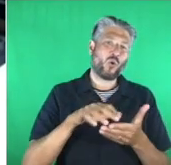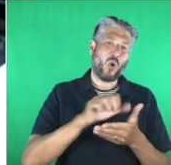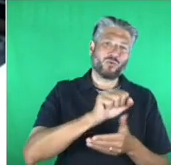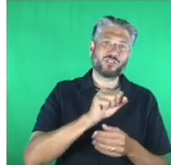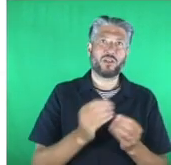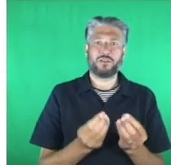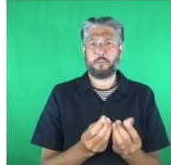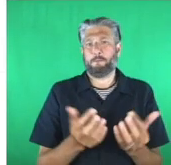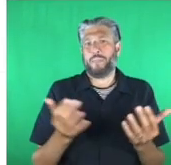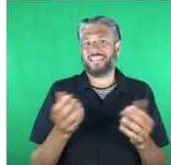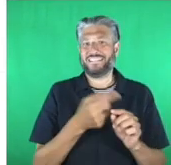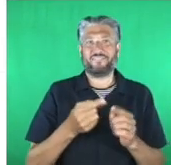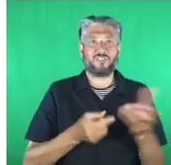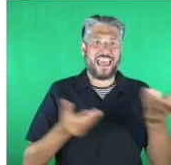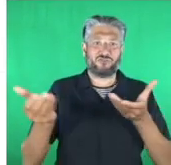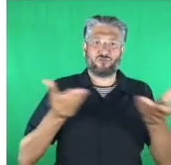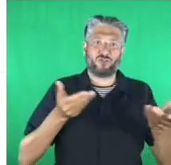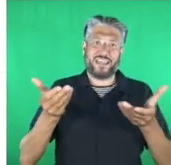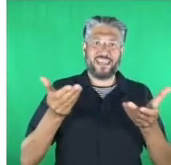finalists